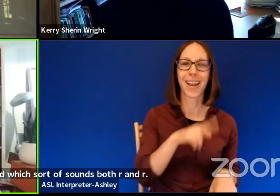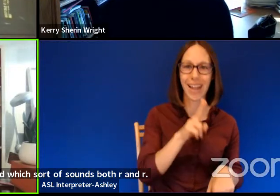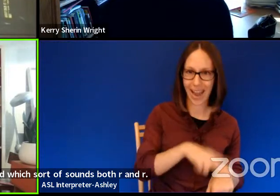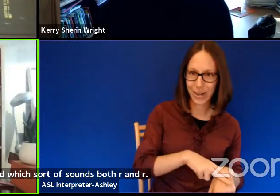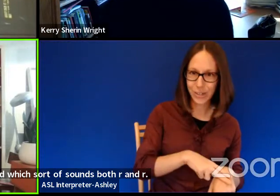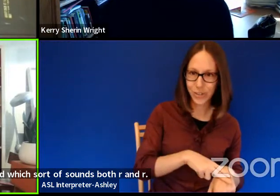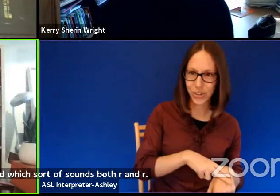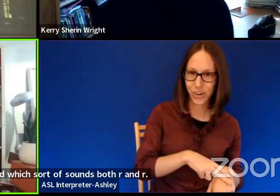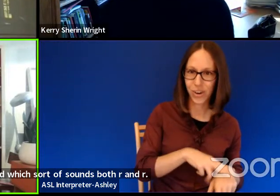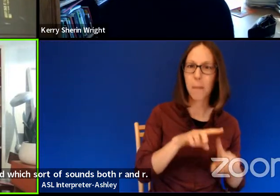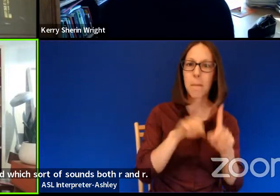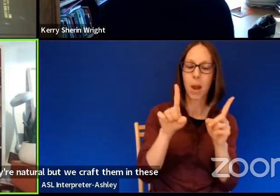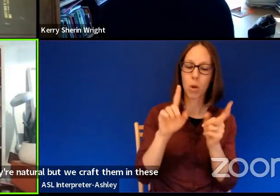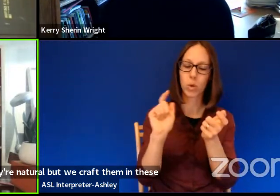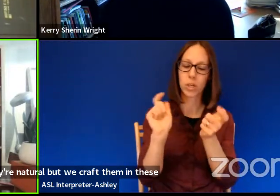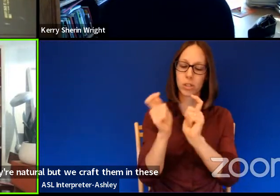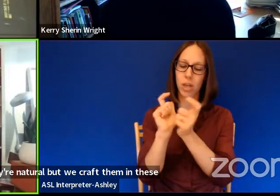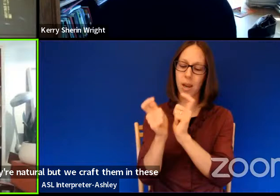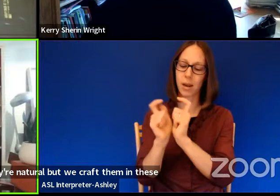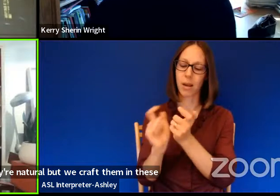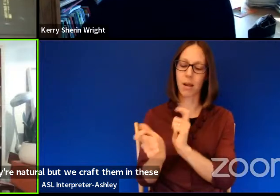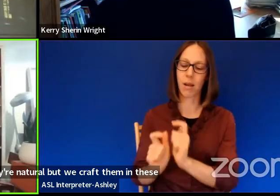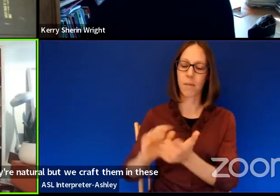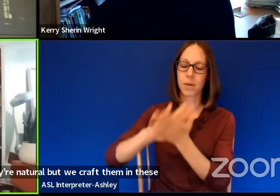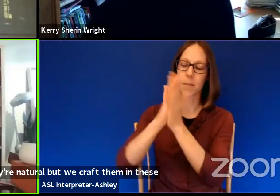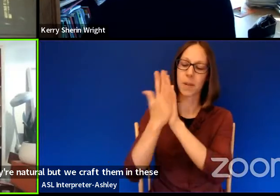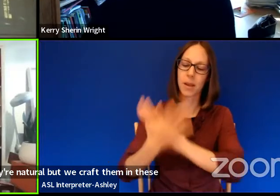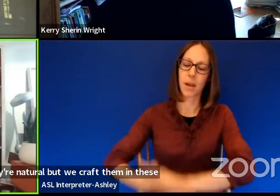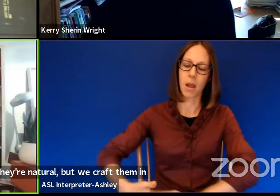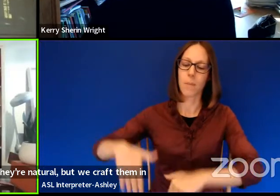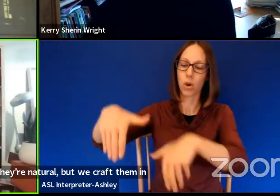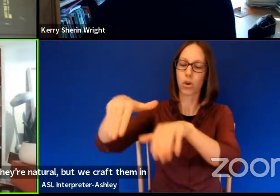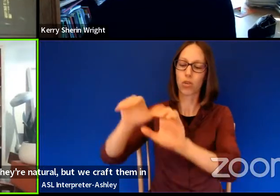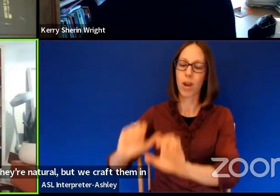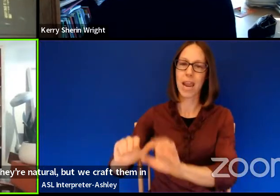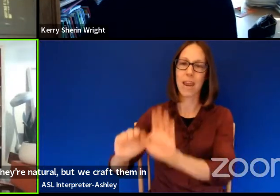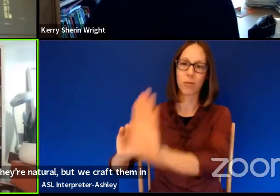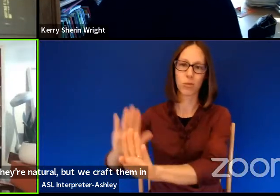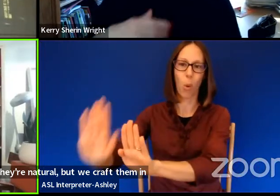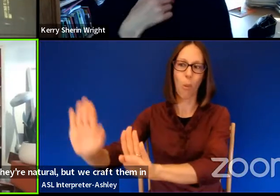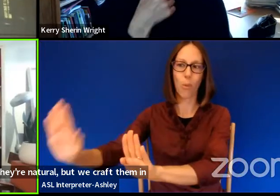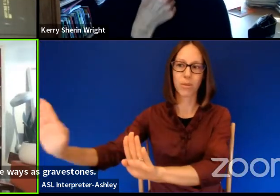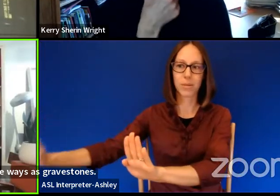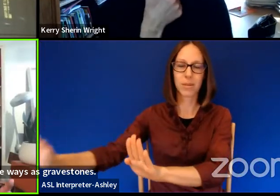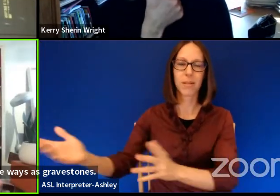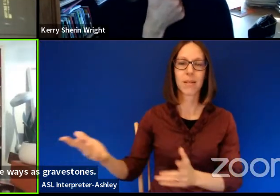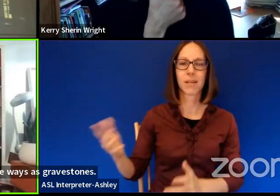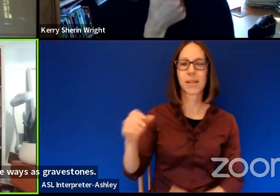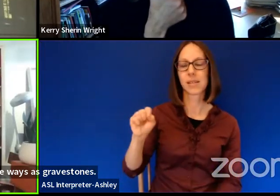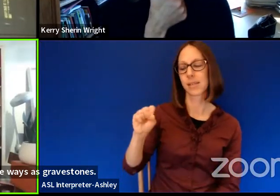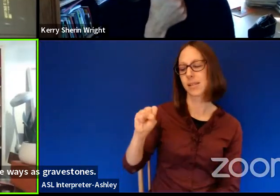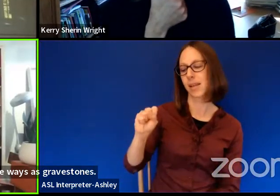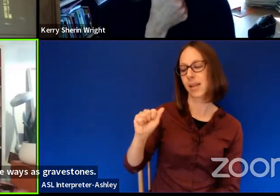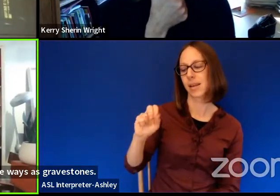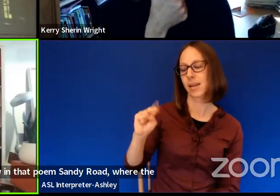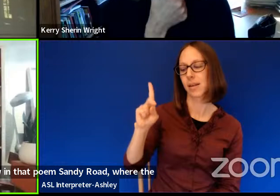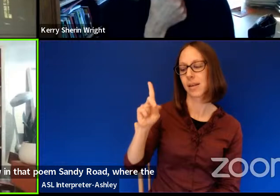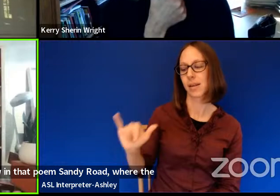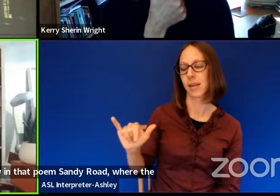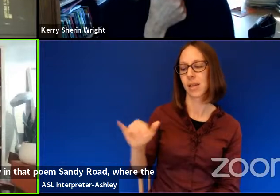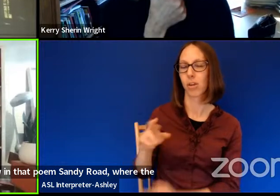craft them in these ways as gravestones. But I think you saw in that poem, Sandy Road, where the stones sort of